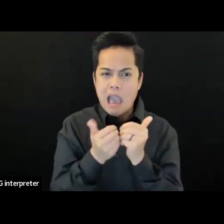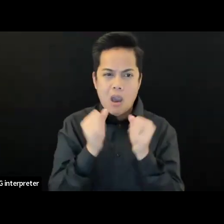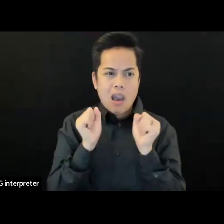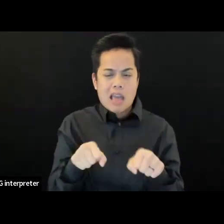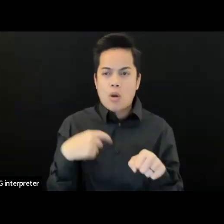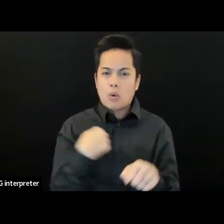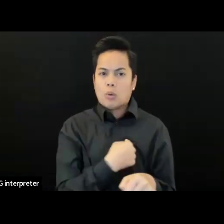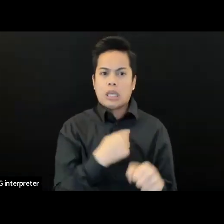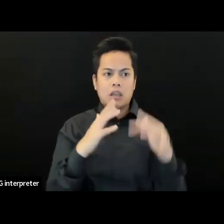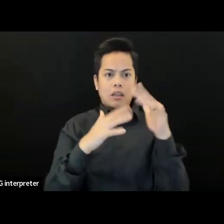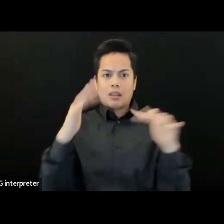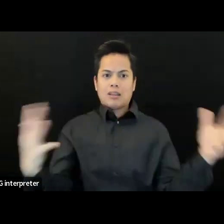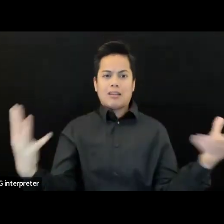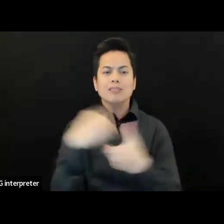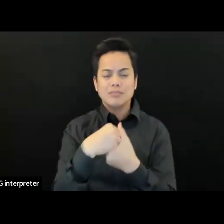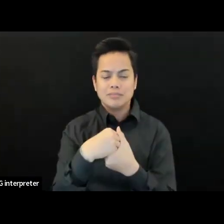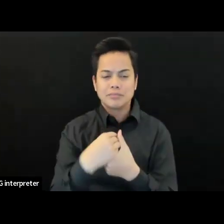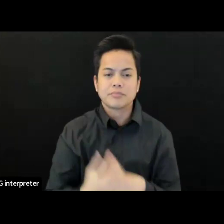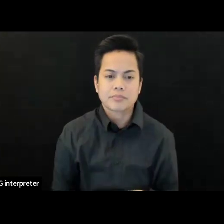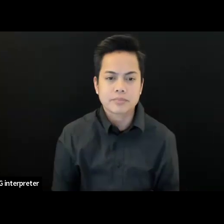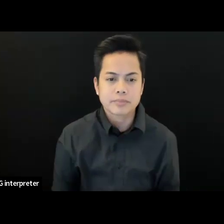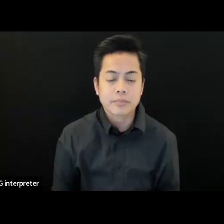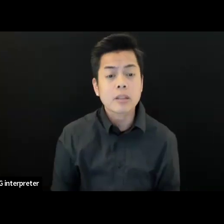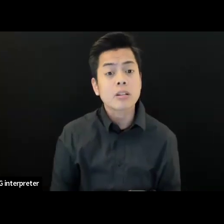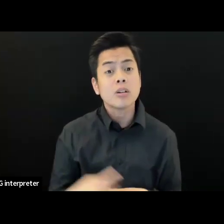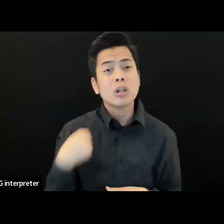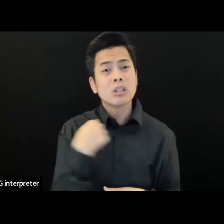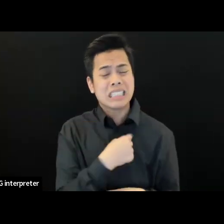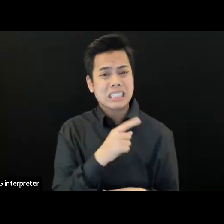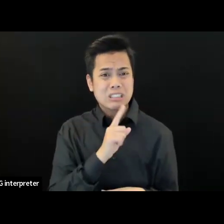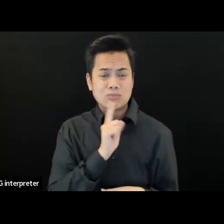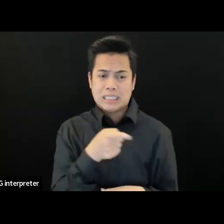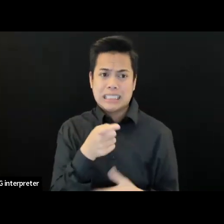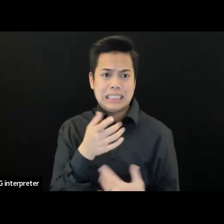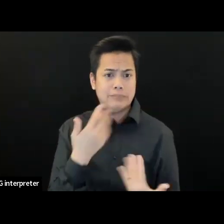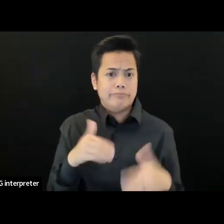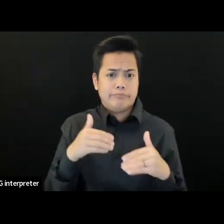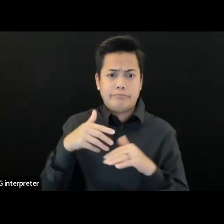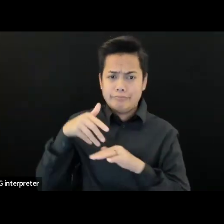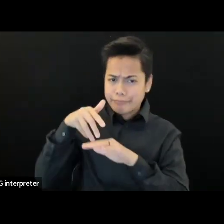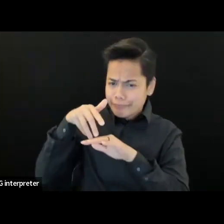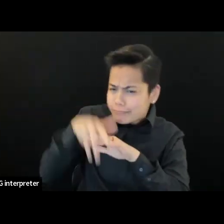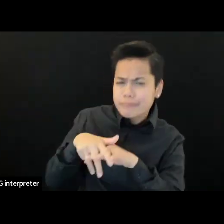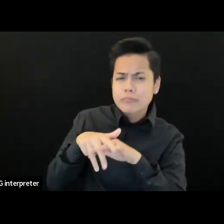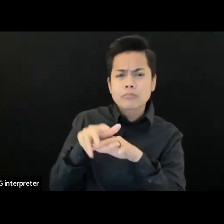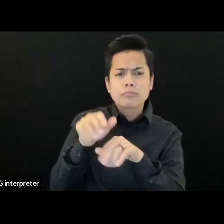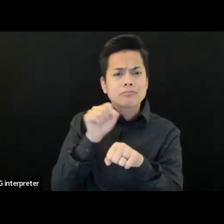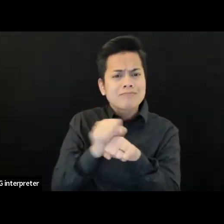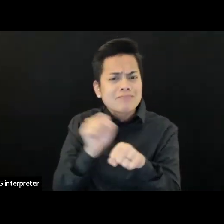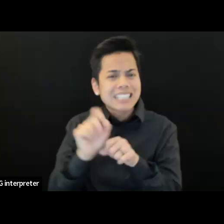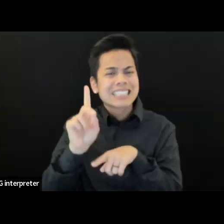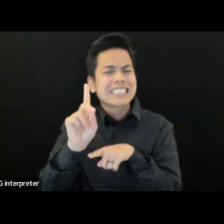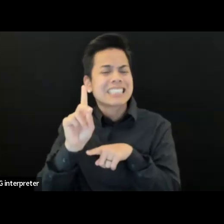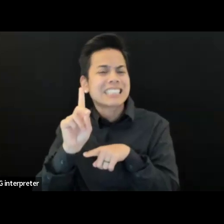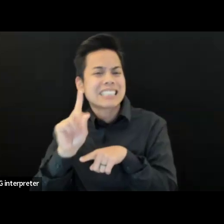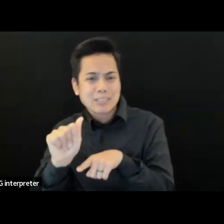it's part of a building that we don't have full control over and that there will be security cameras. And we're really working with that building to think through